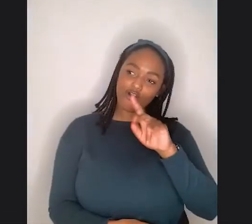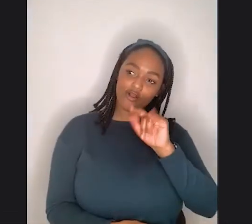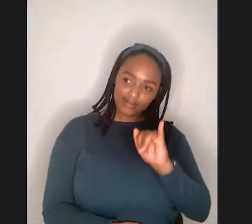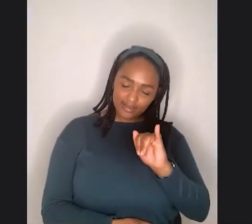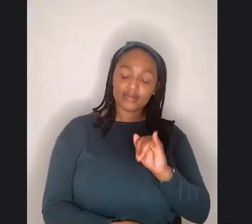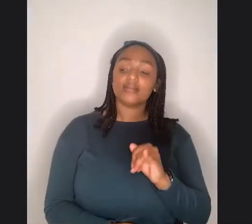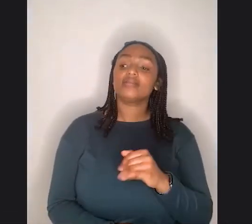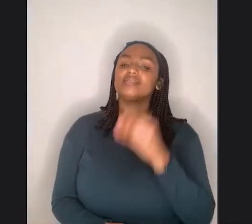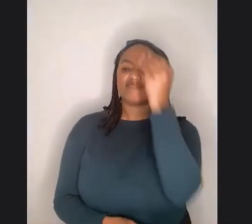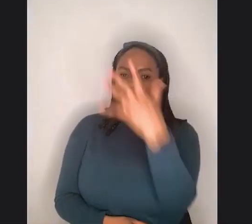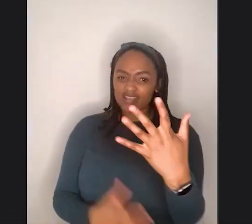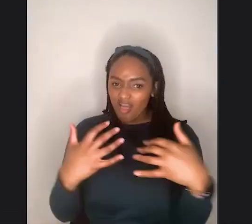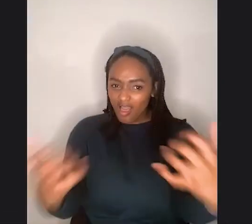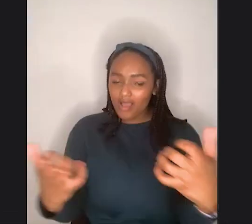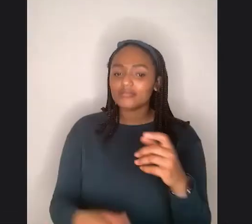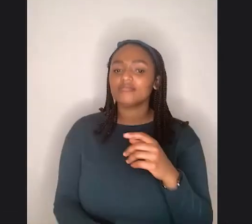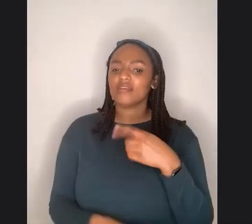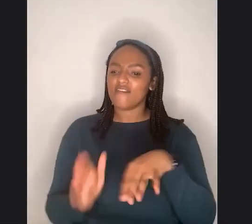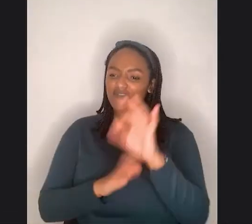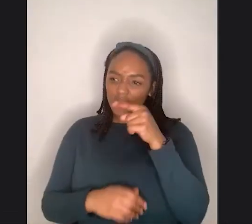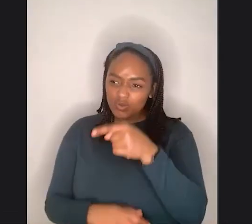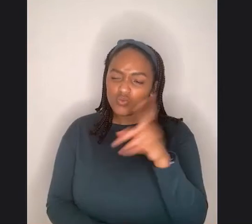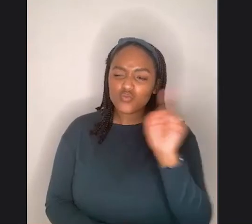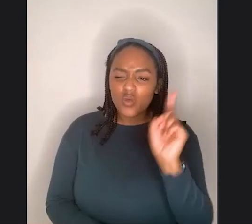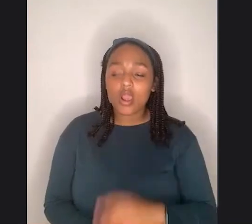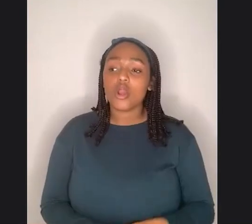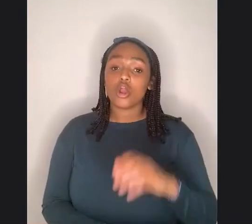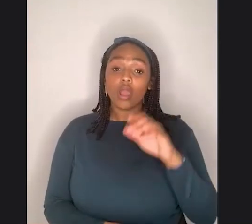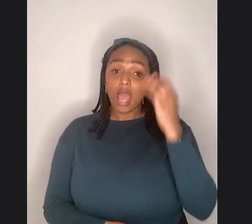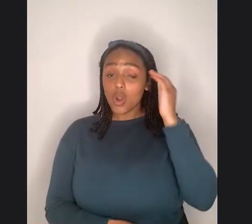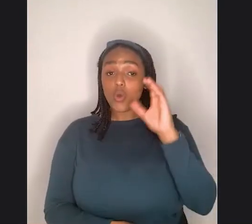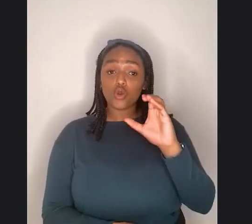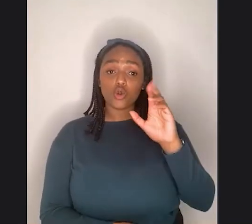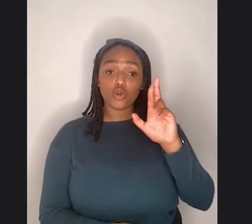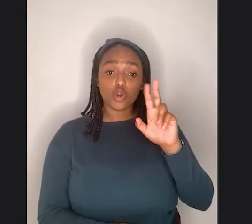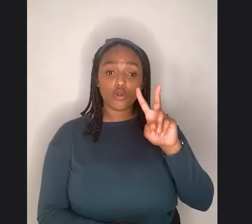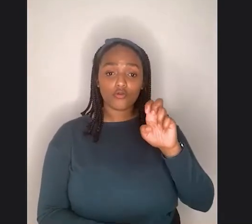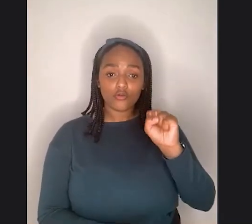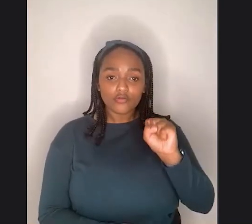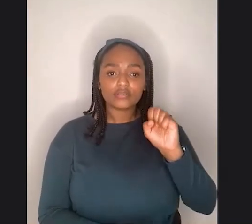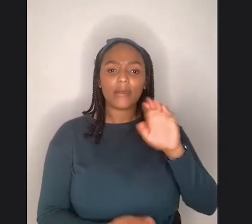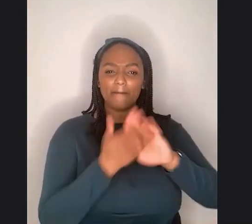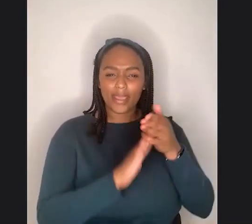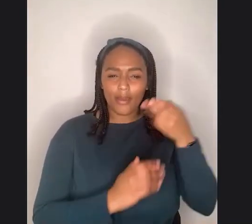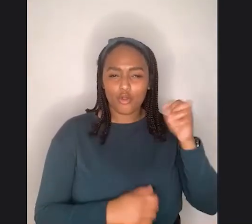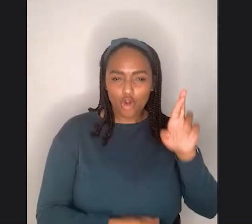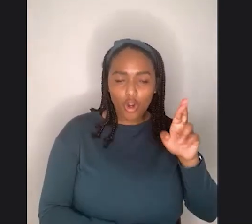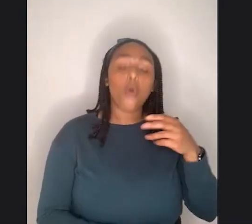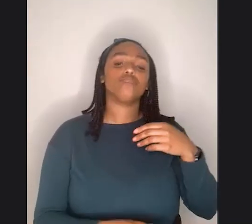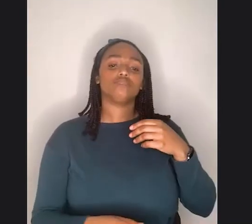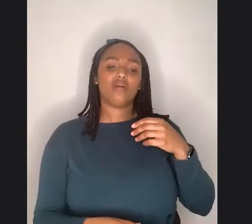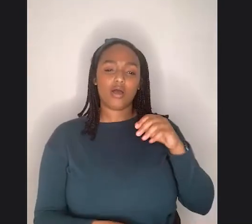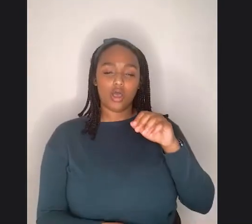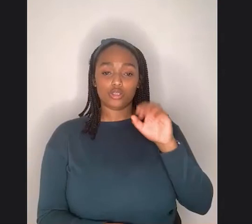find you. know it's still Curves Becomes Her at, on all the social media. And which ones are you on? Um,